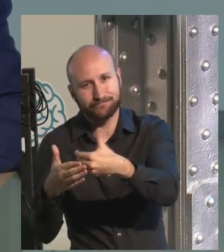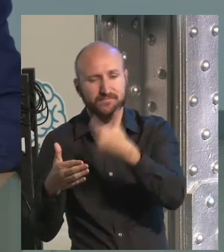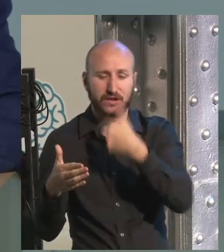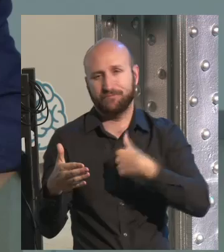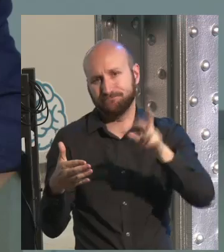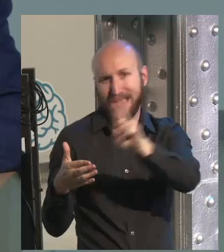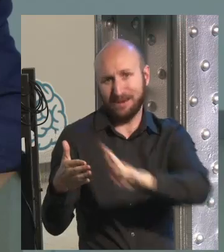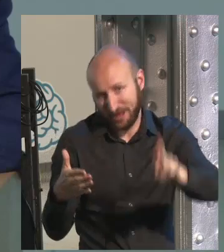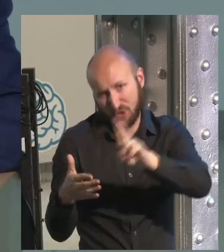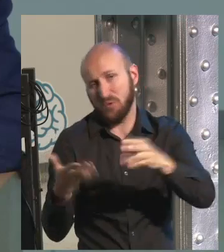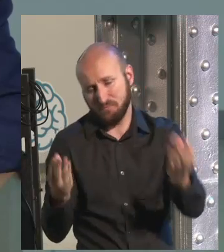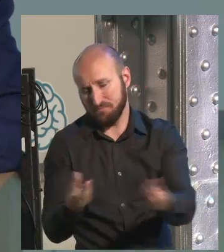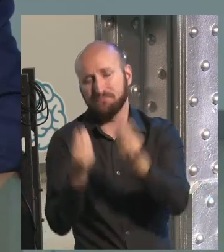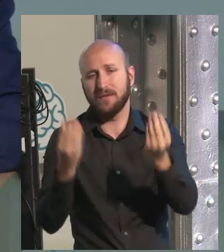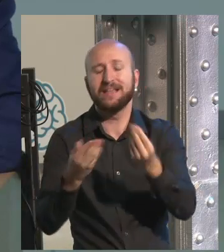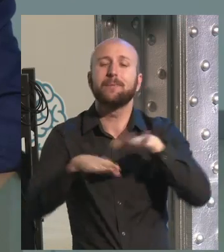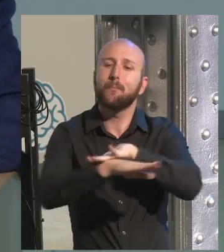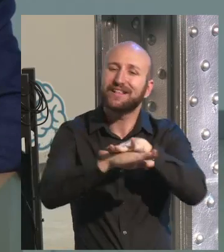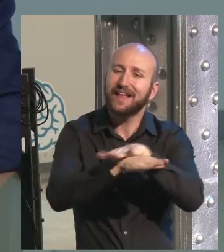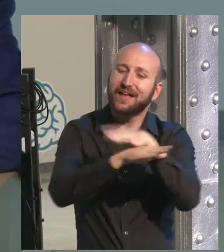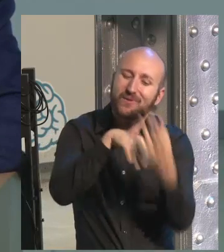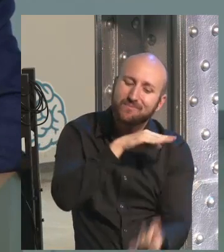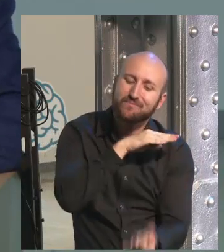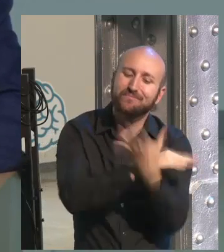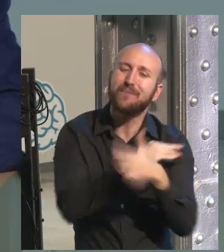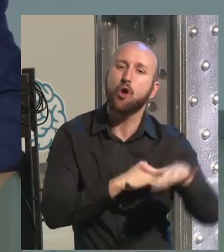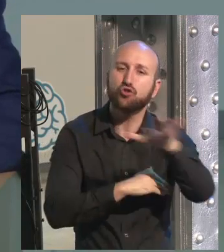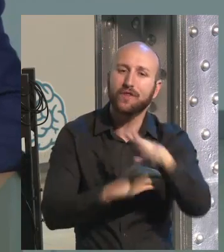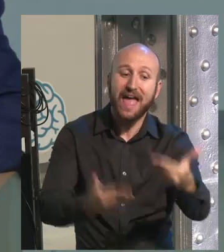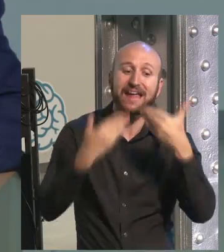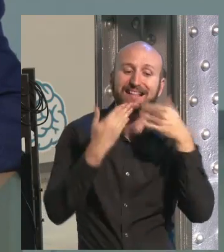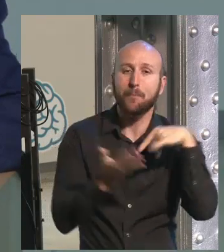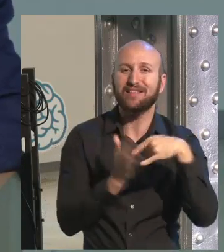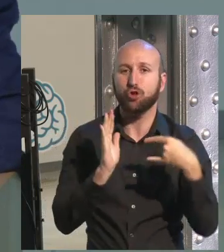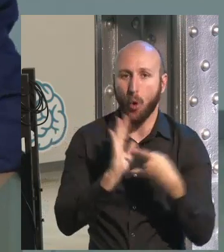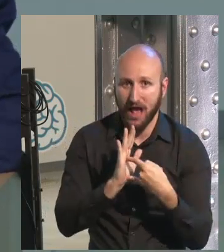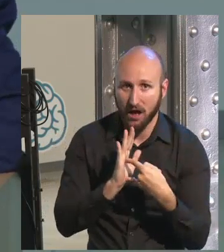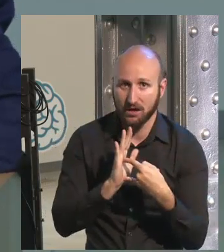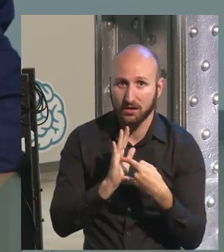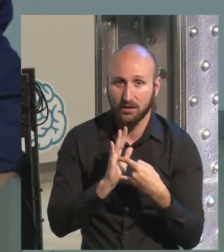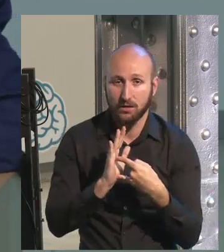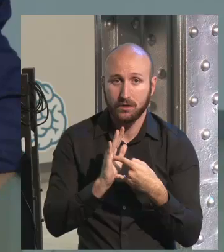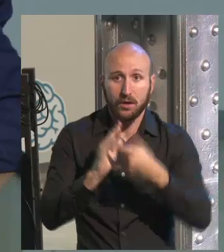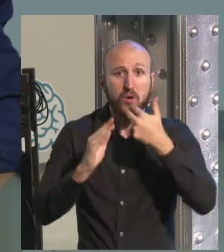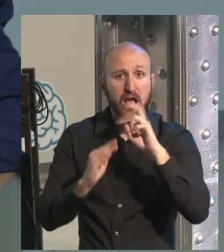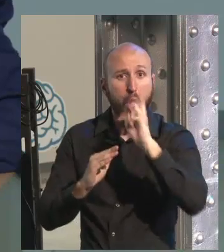a new approach. And I repeat, always based in a methodology